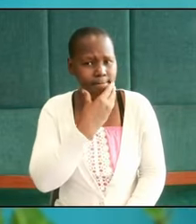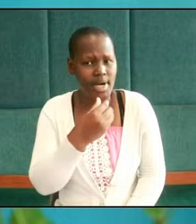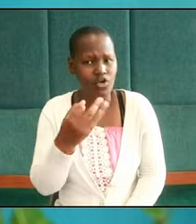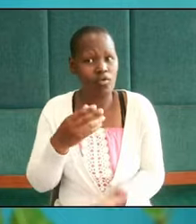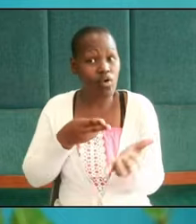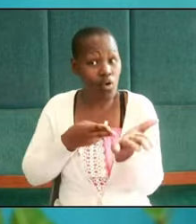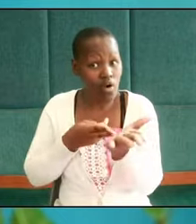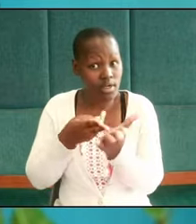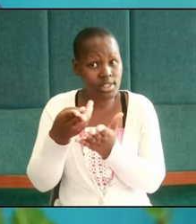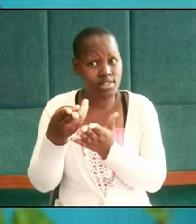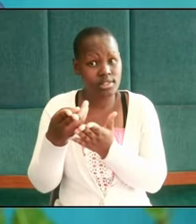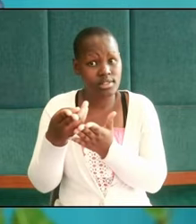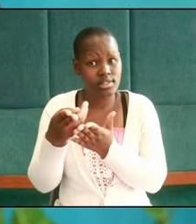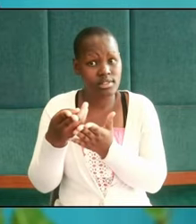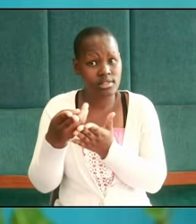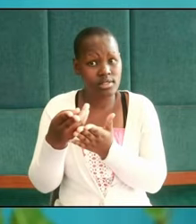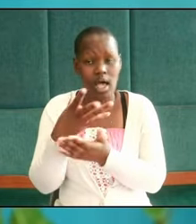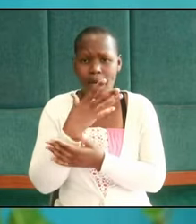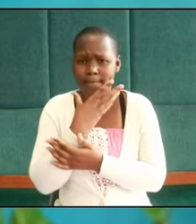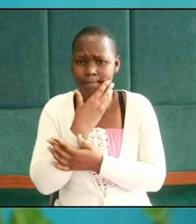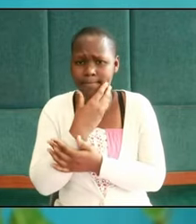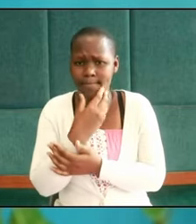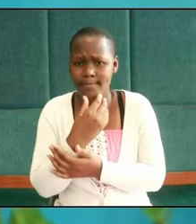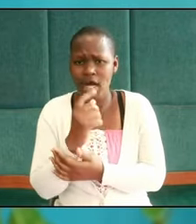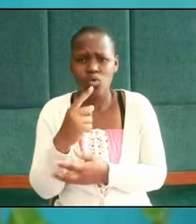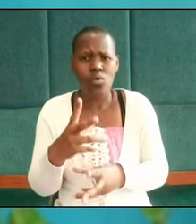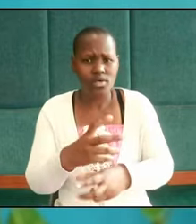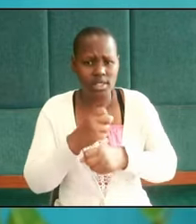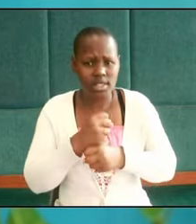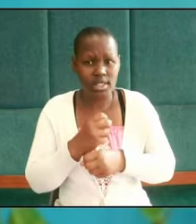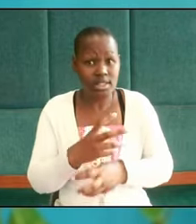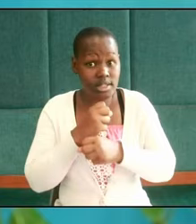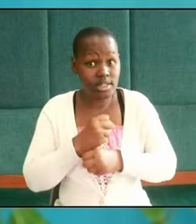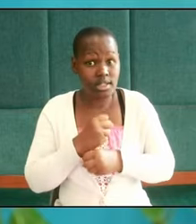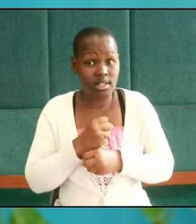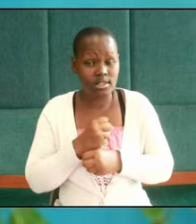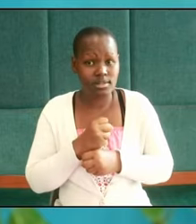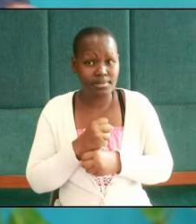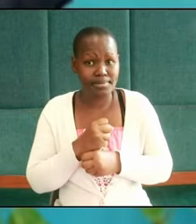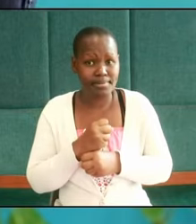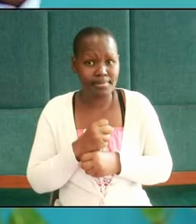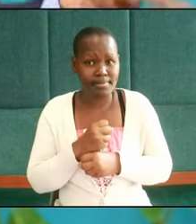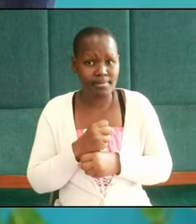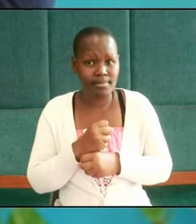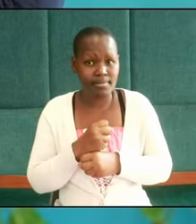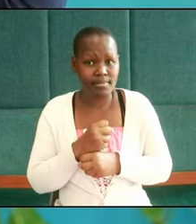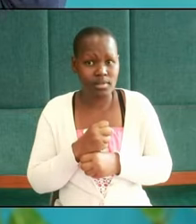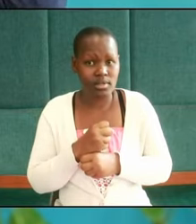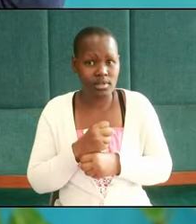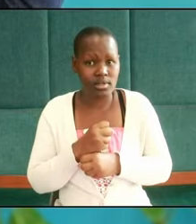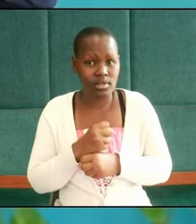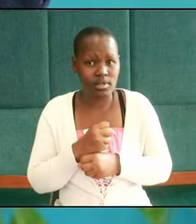he was a man who had trust trust worthness he